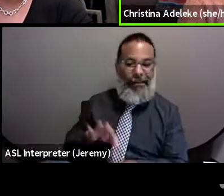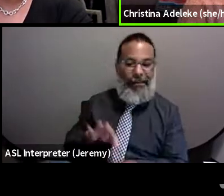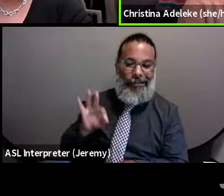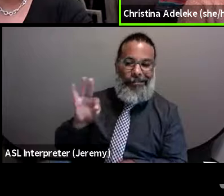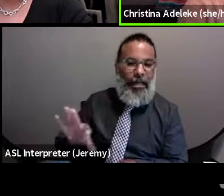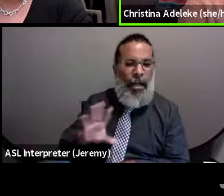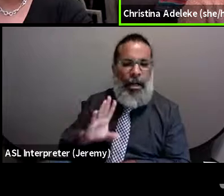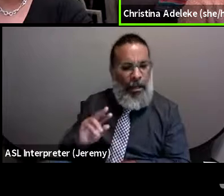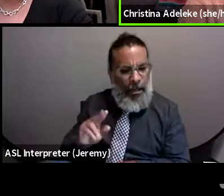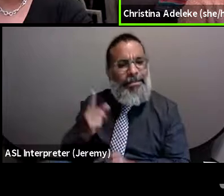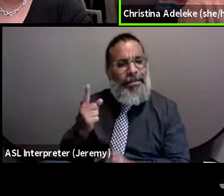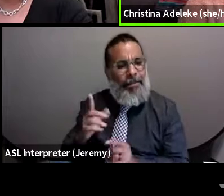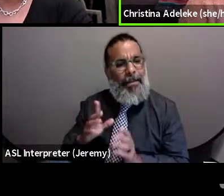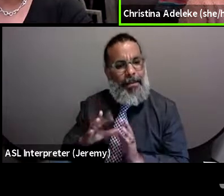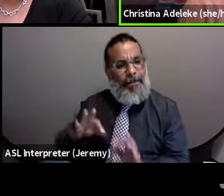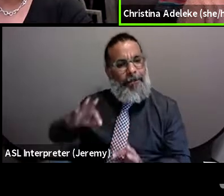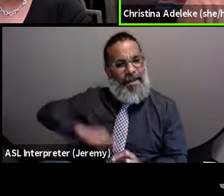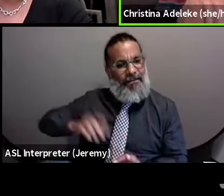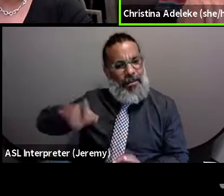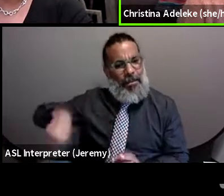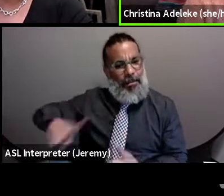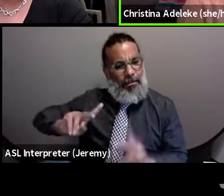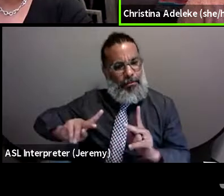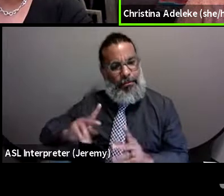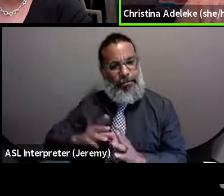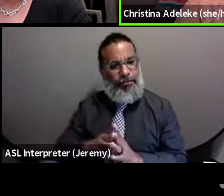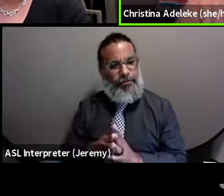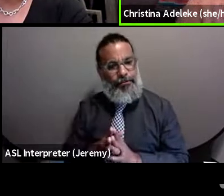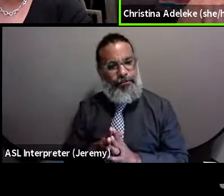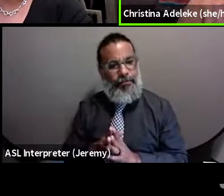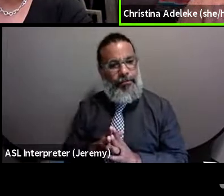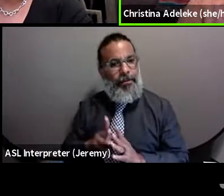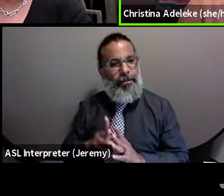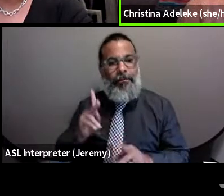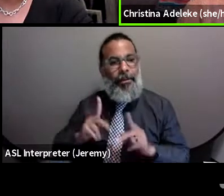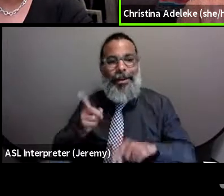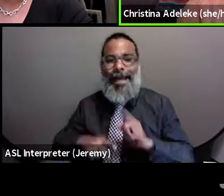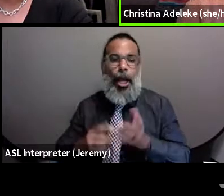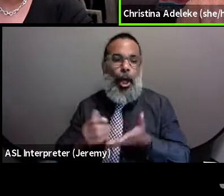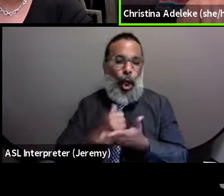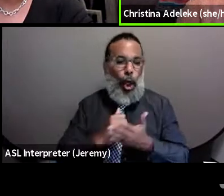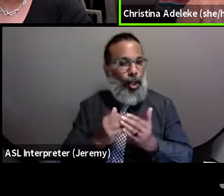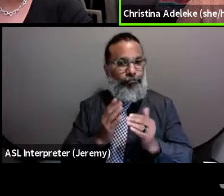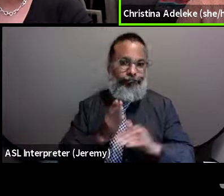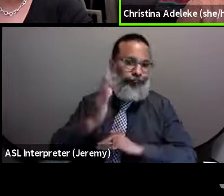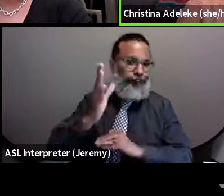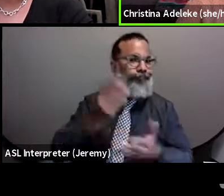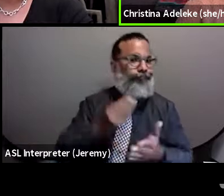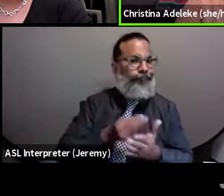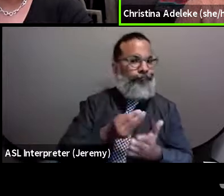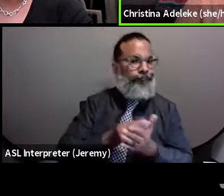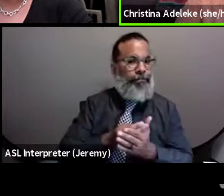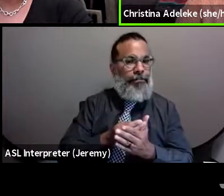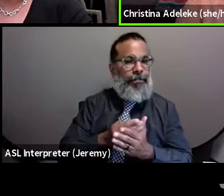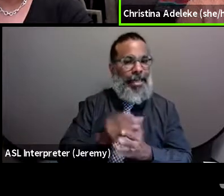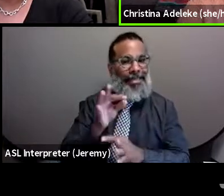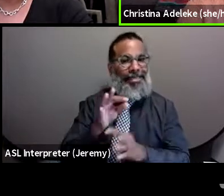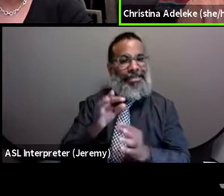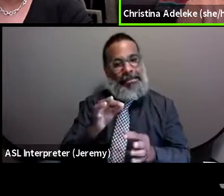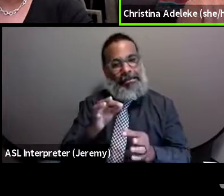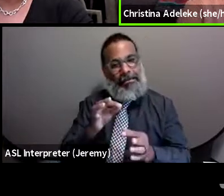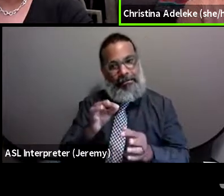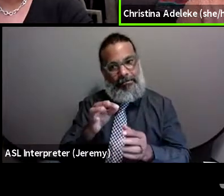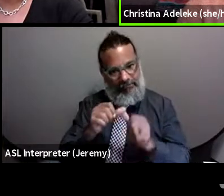actually be beneficial. I know some folks, you know, can't make too much money to, um, continue receiving certain benefits.